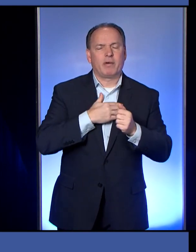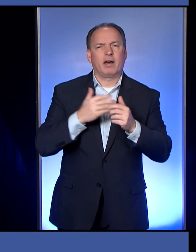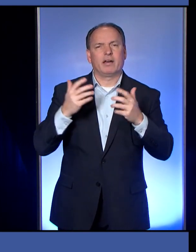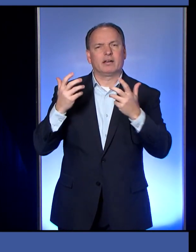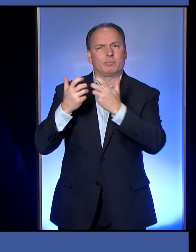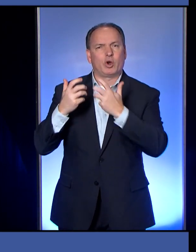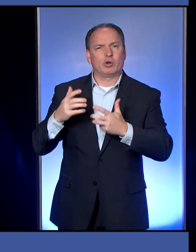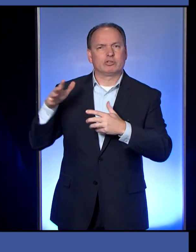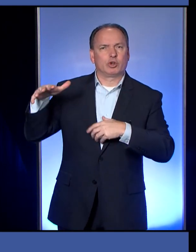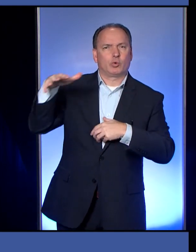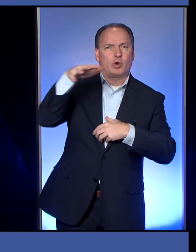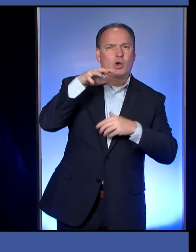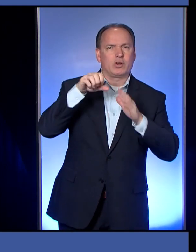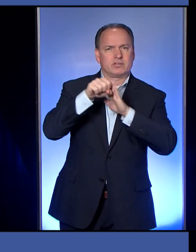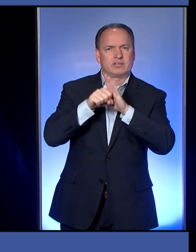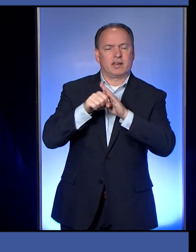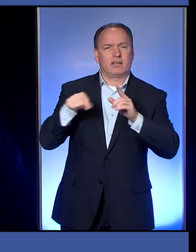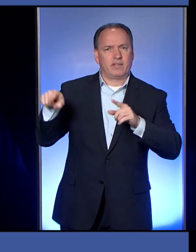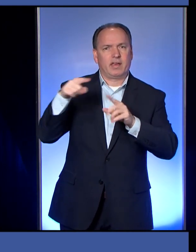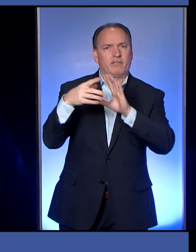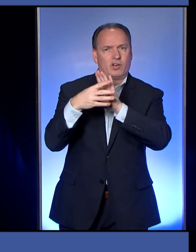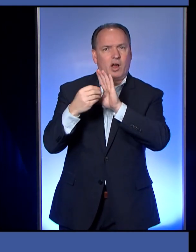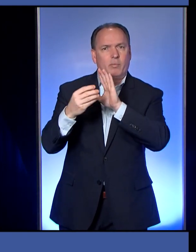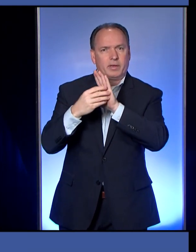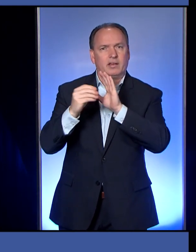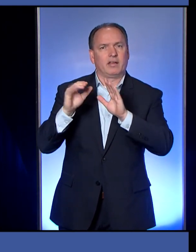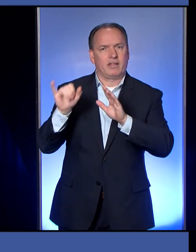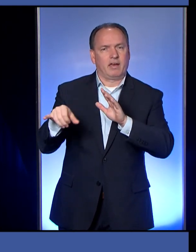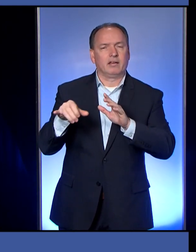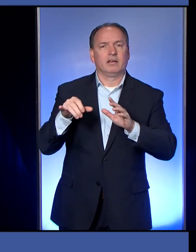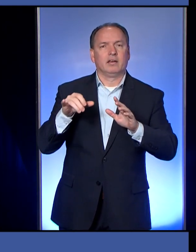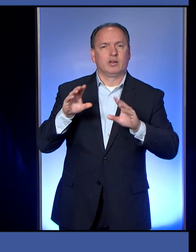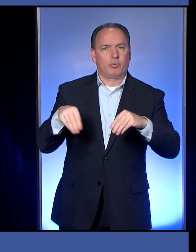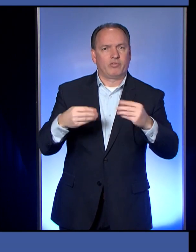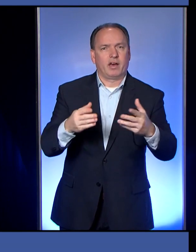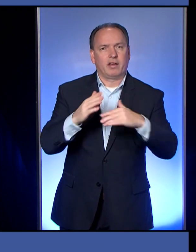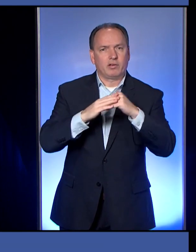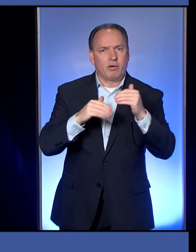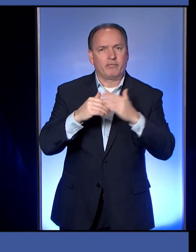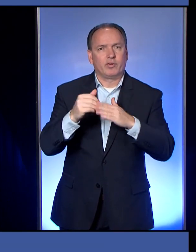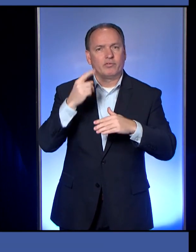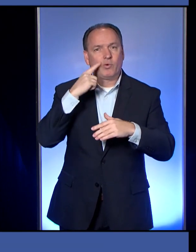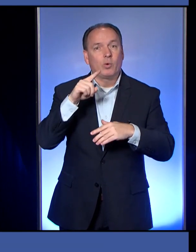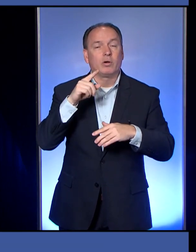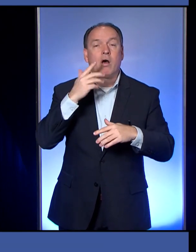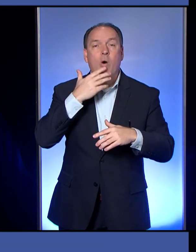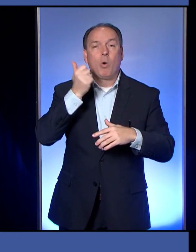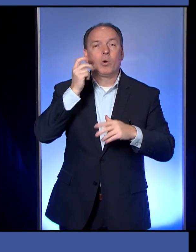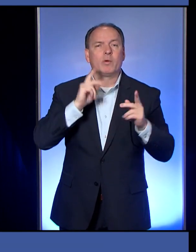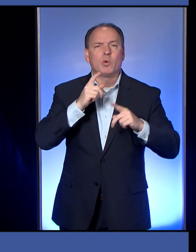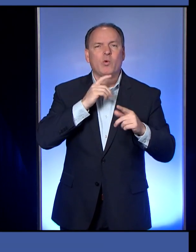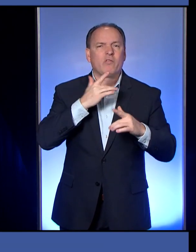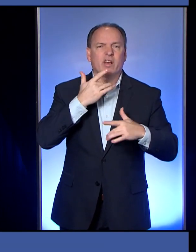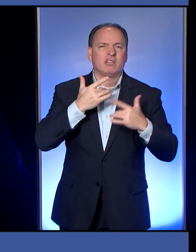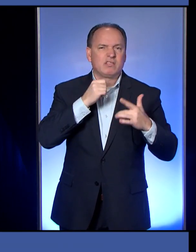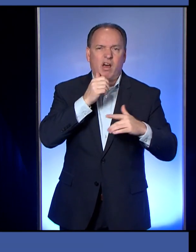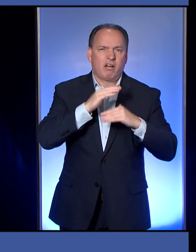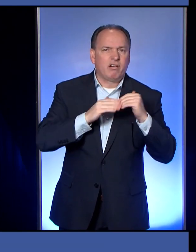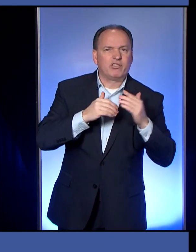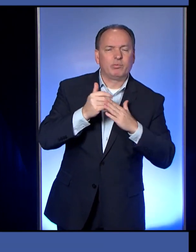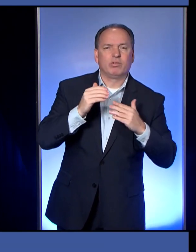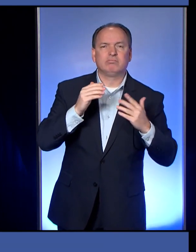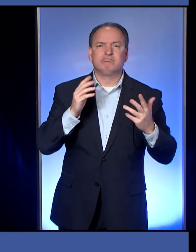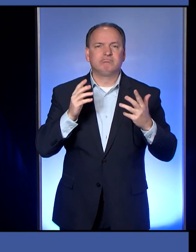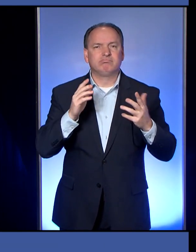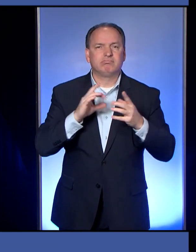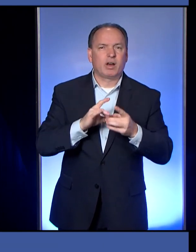replicated that chat line in their own communities, especially to give some comfort to the aging and elderly who just felt very uncomfortable about